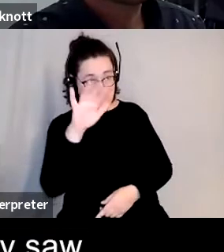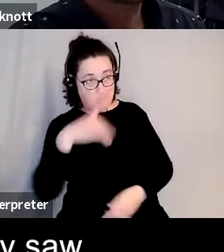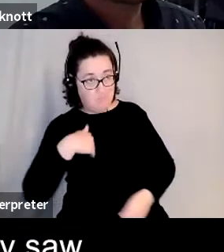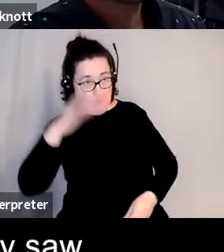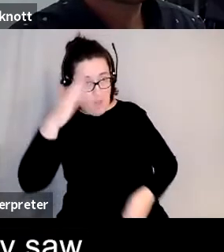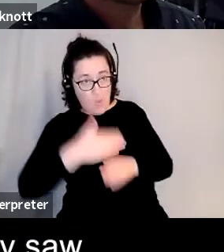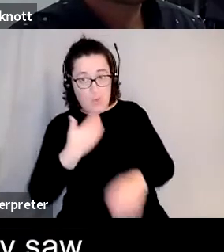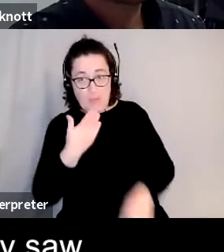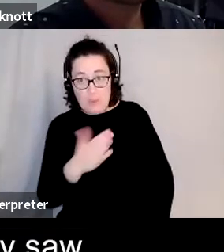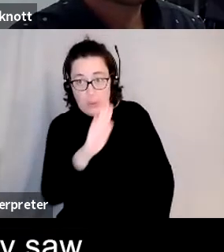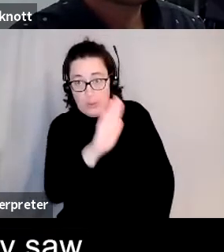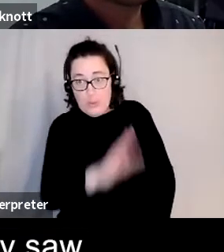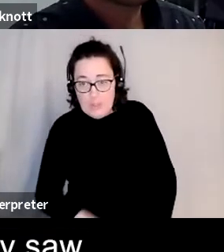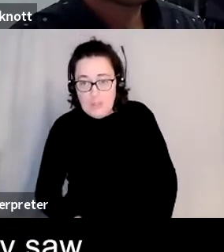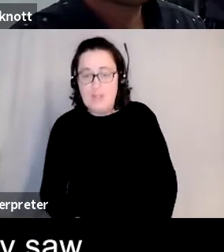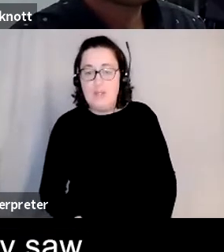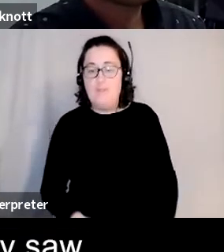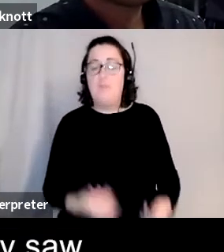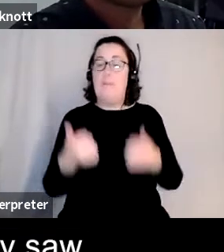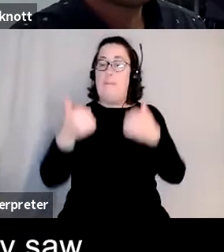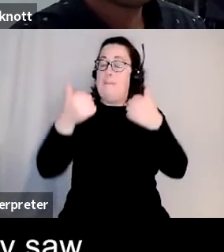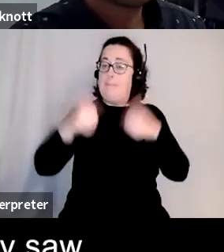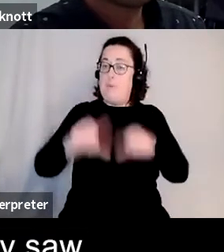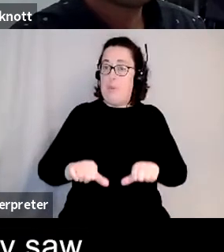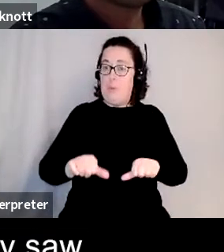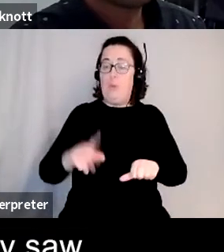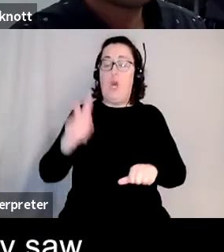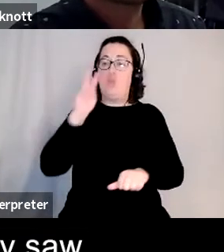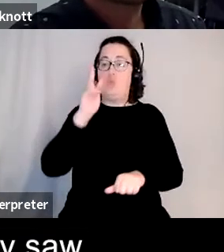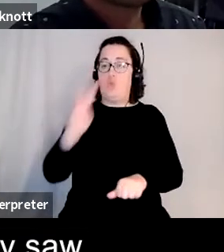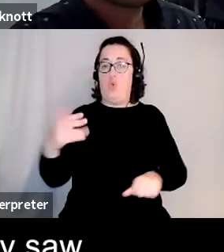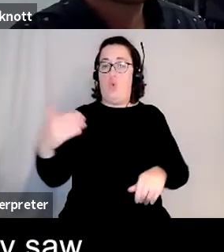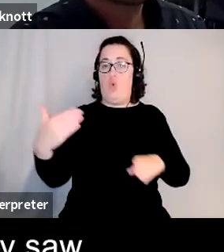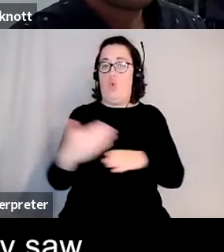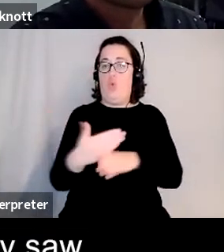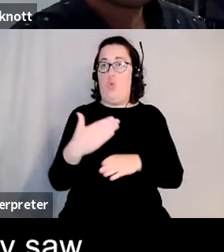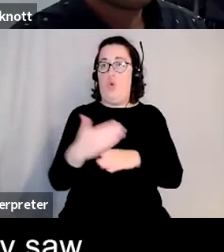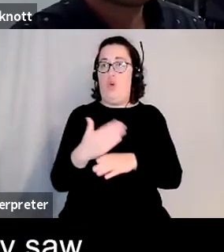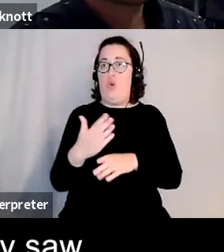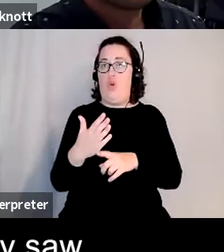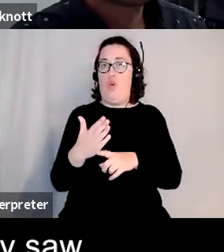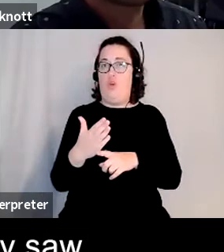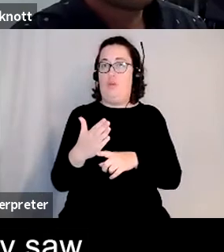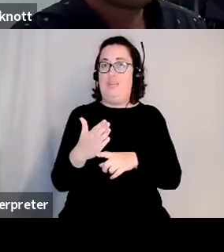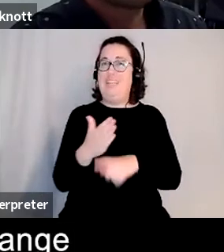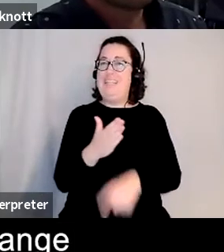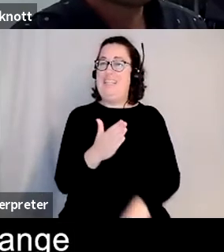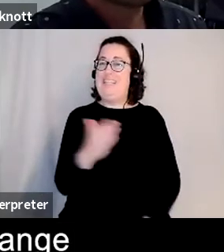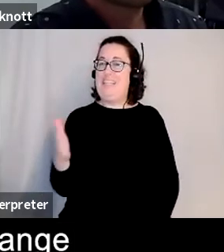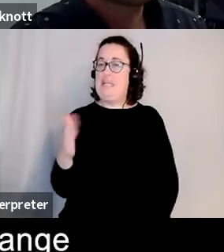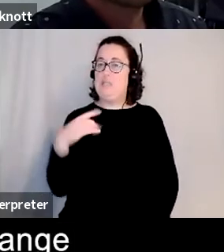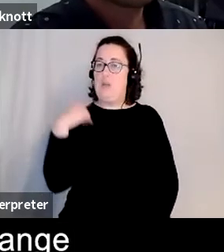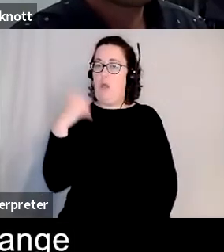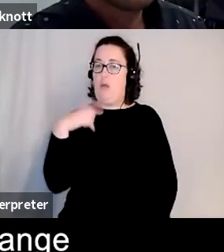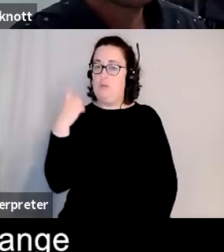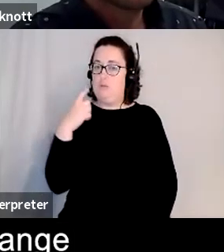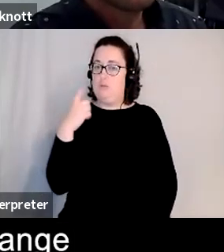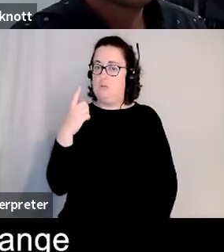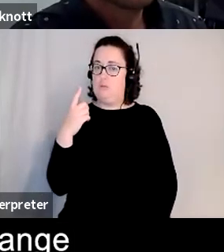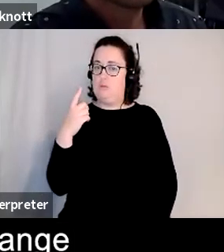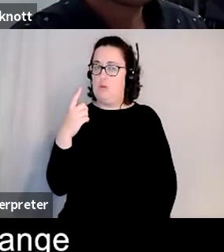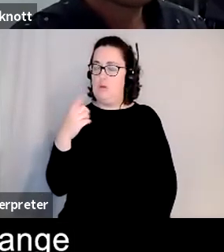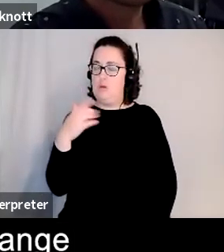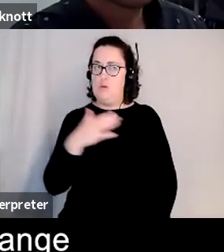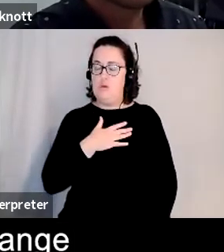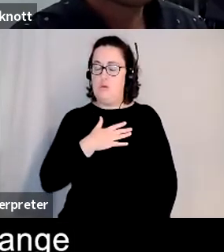when i actually finally saw one of the works in east london it was a really strange fit